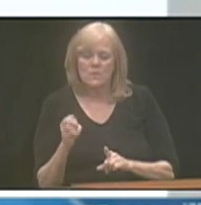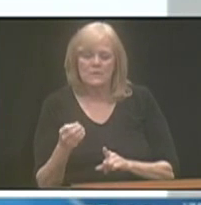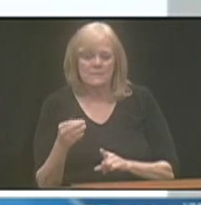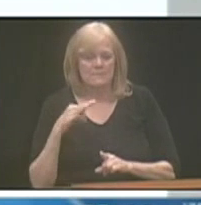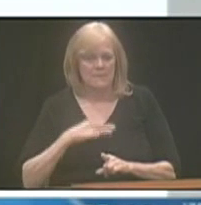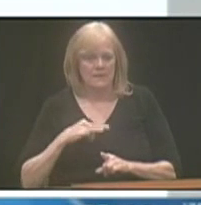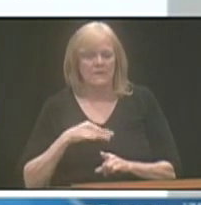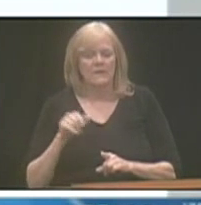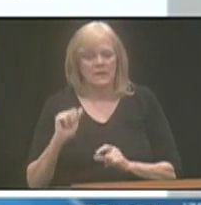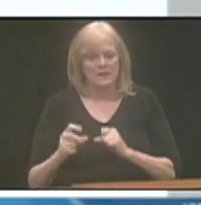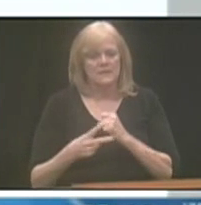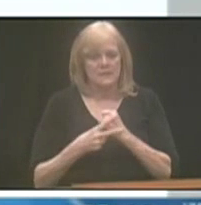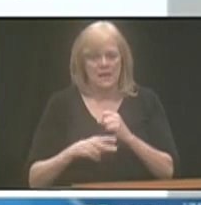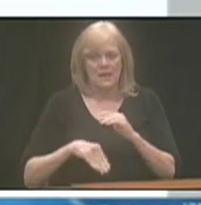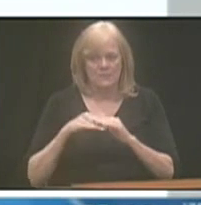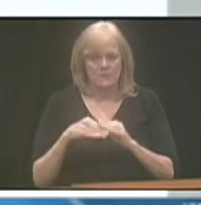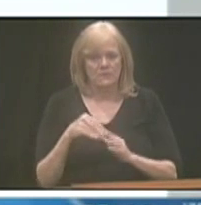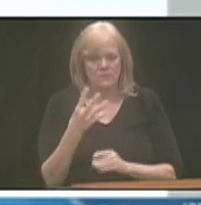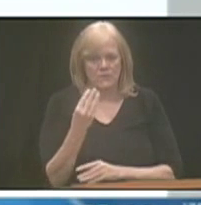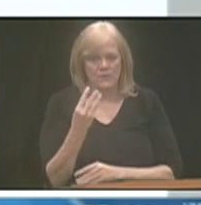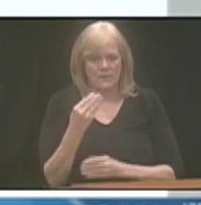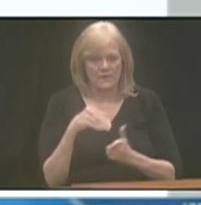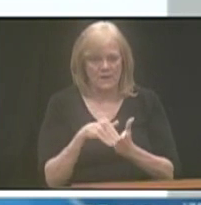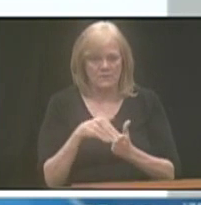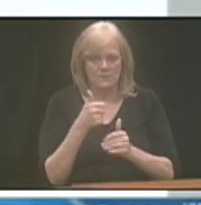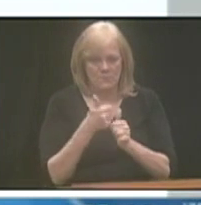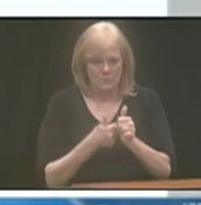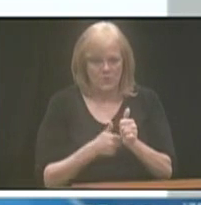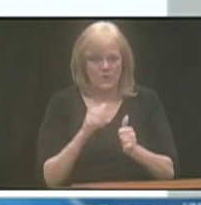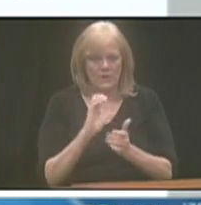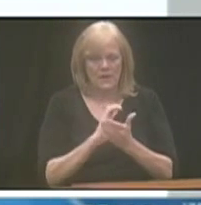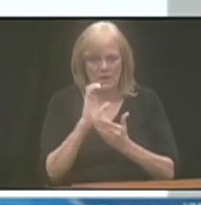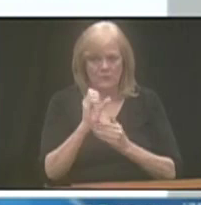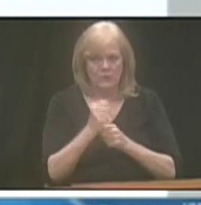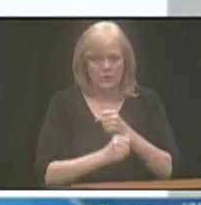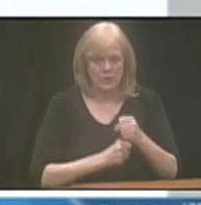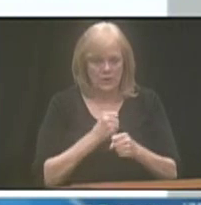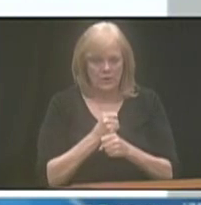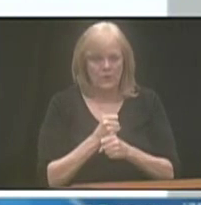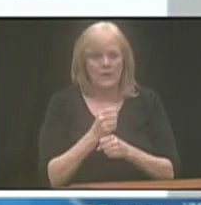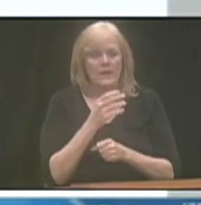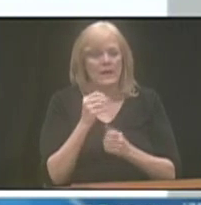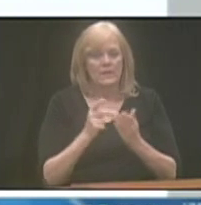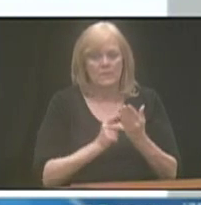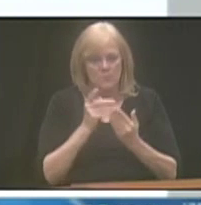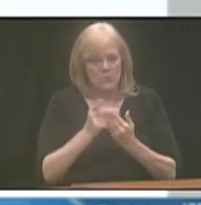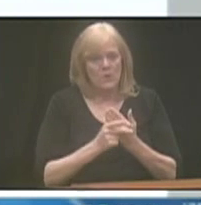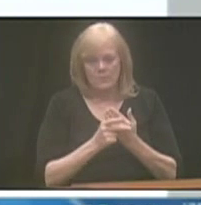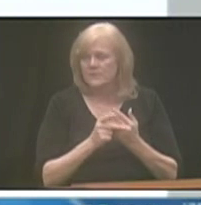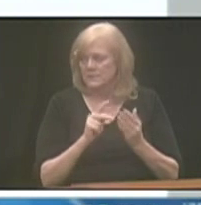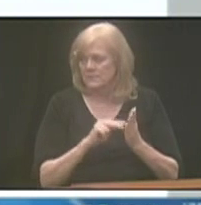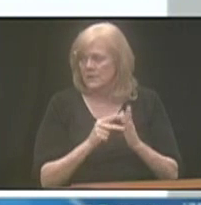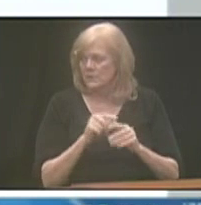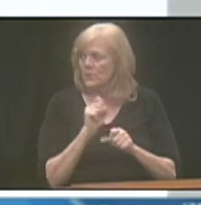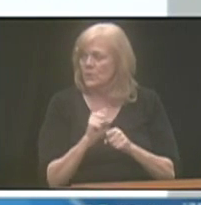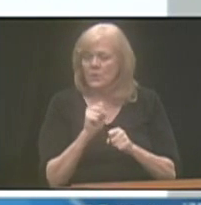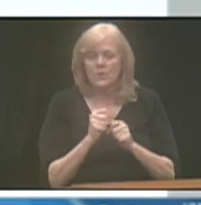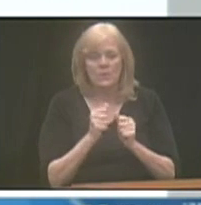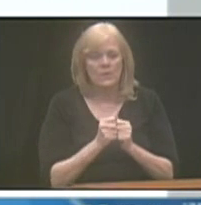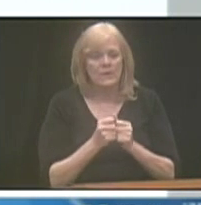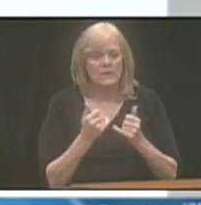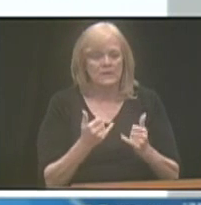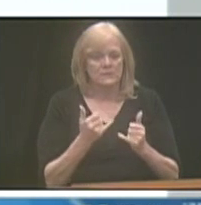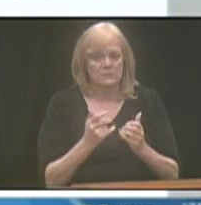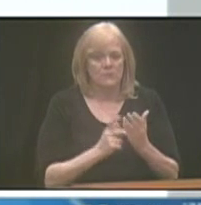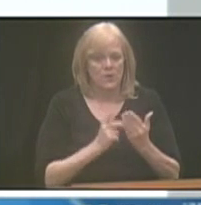They can save up to $14,000 per calendar year, and the programs are meant to work alongside with existing